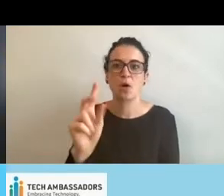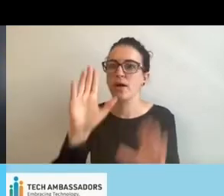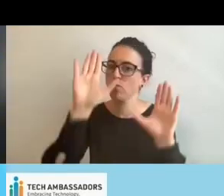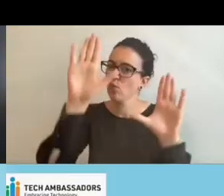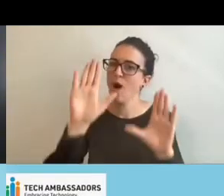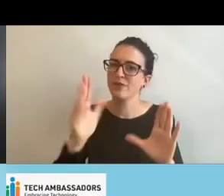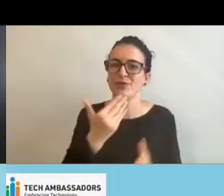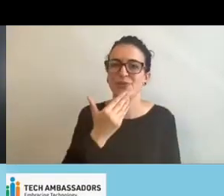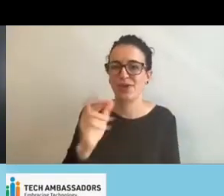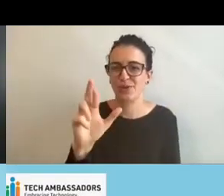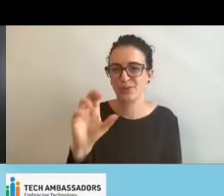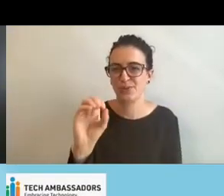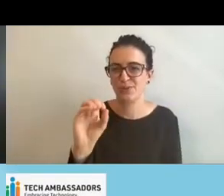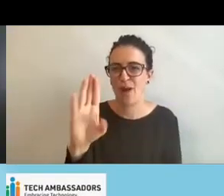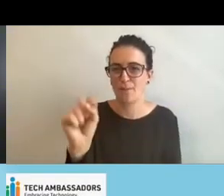We appreciate that.